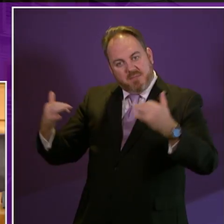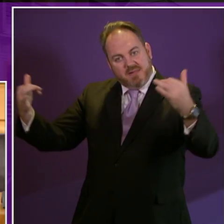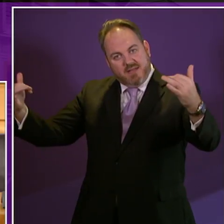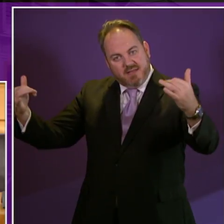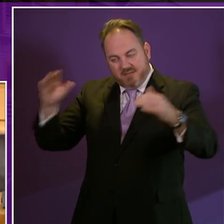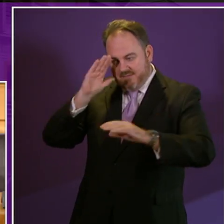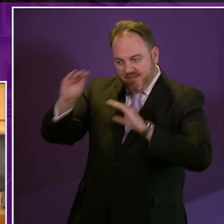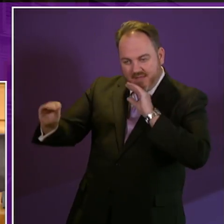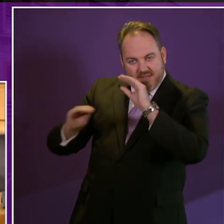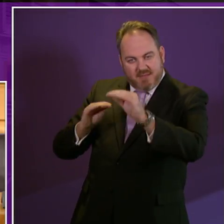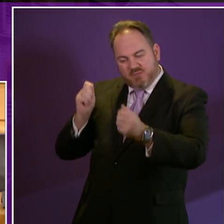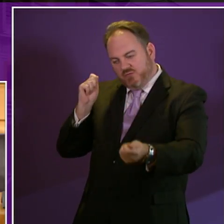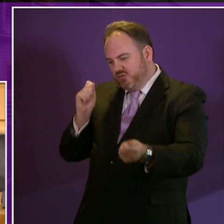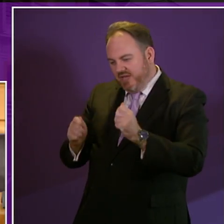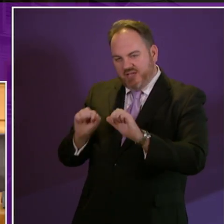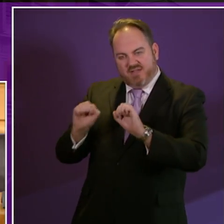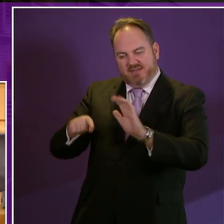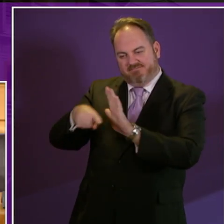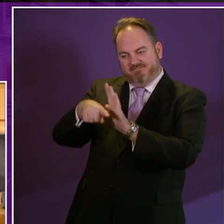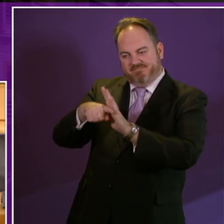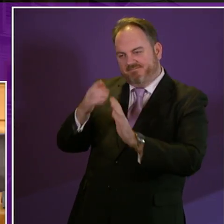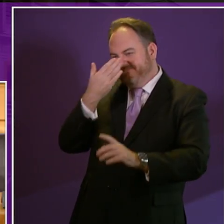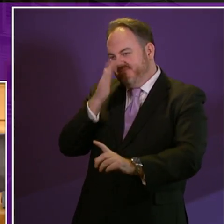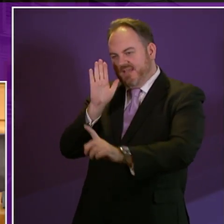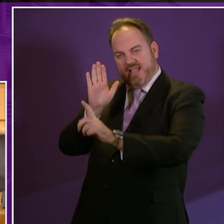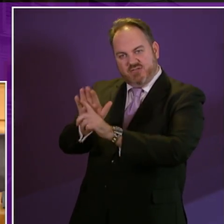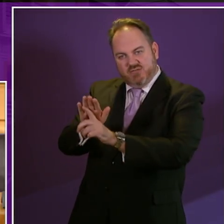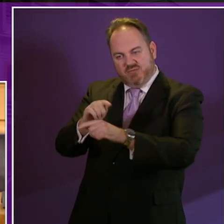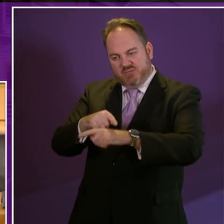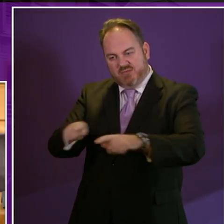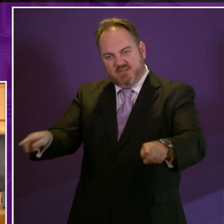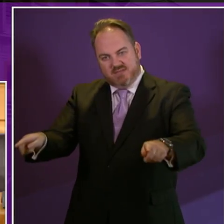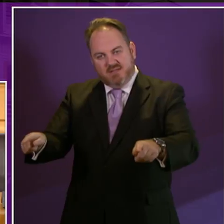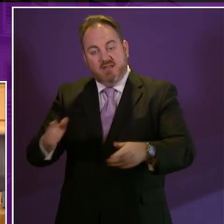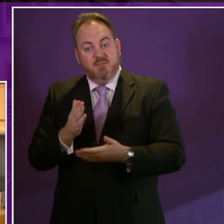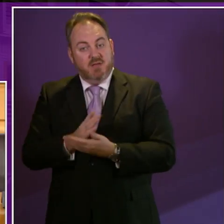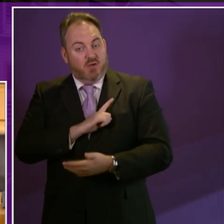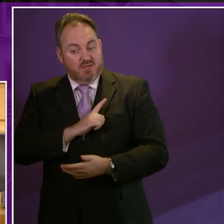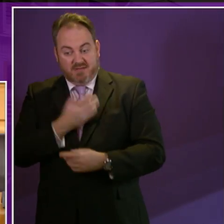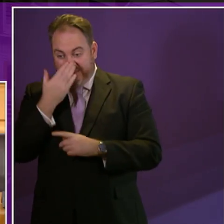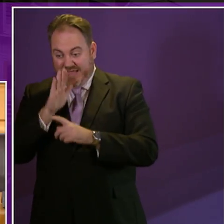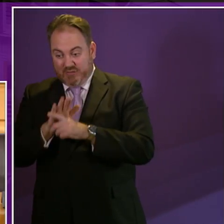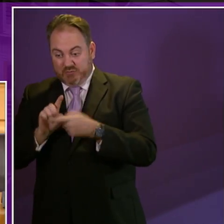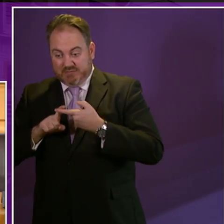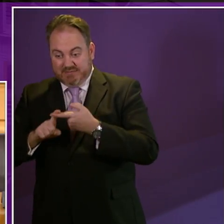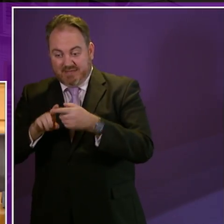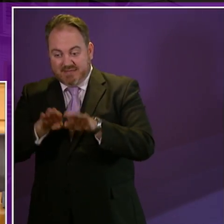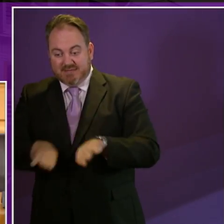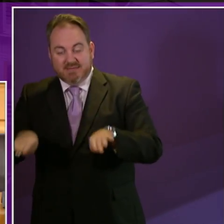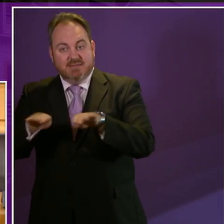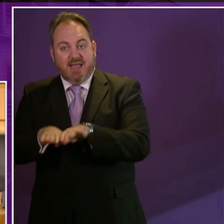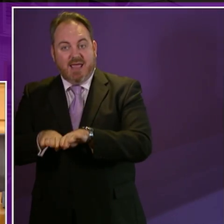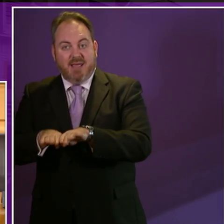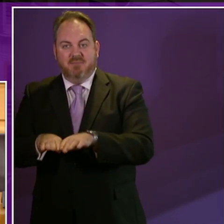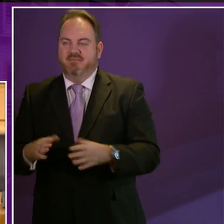designed to fundamentally tackle everyone else's attitudes because without changing attitudes we will not have done our